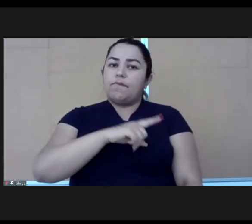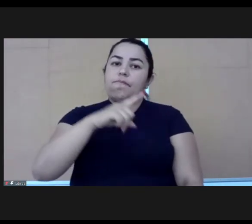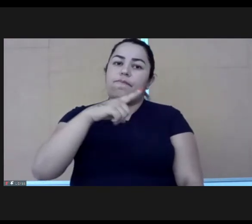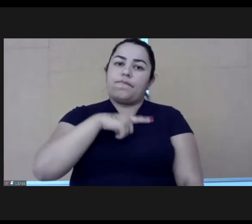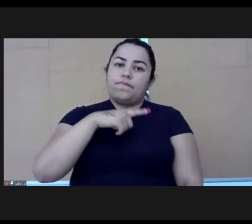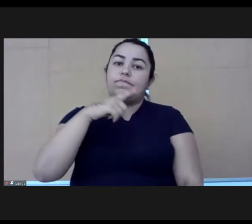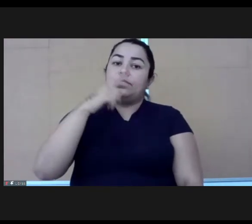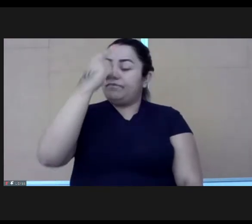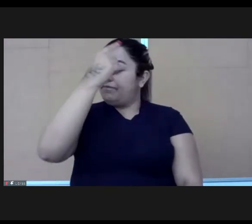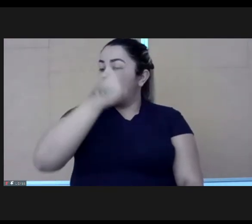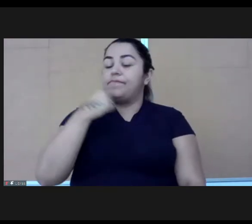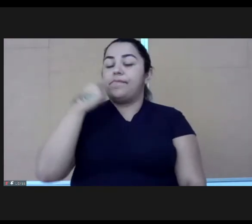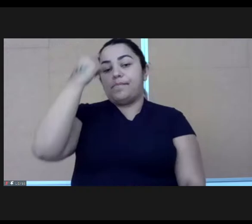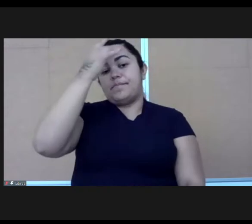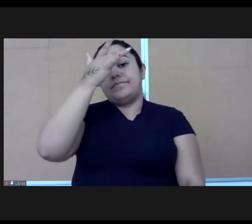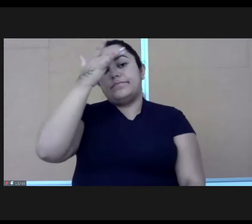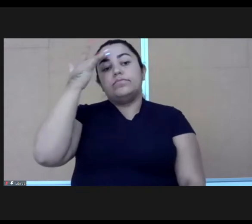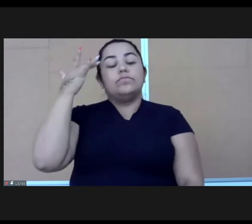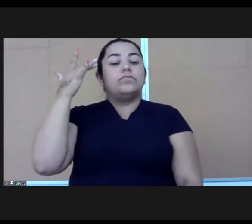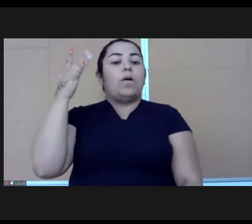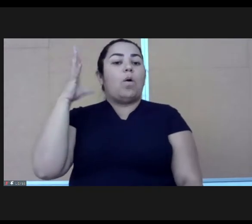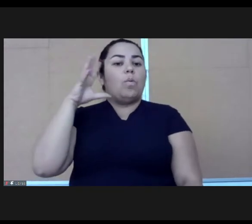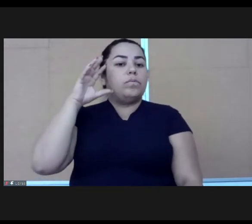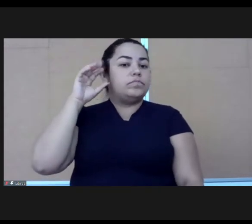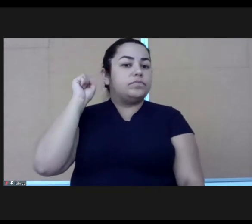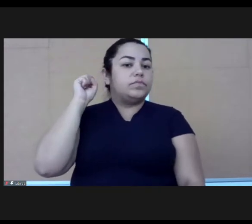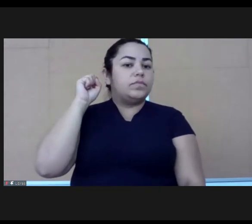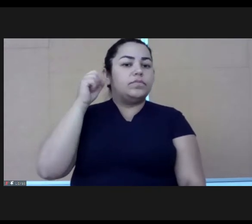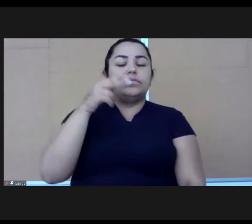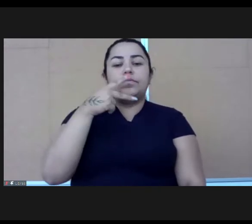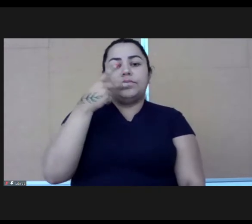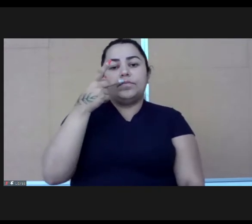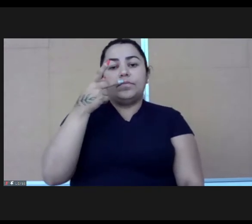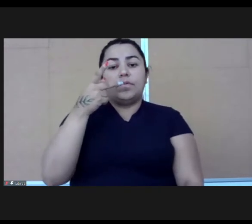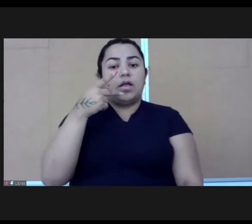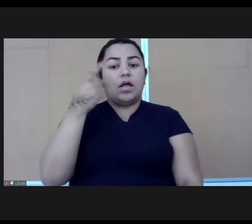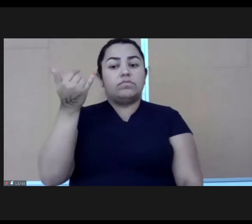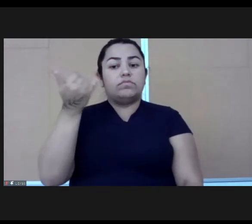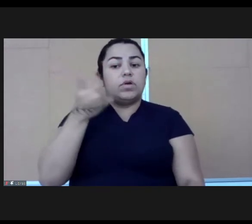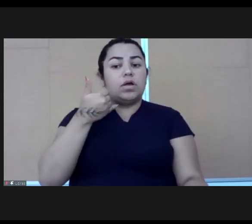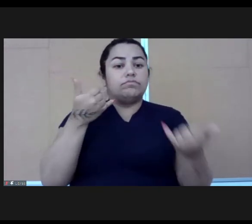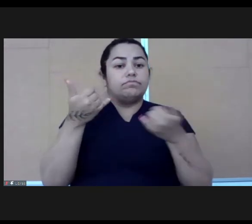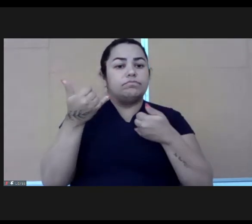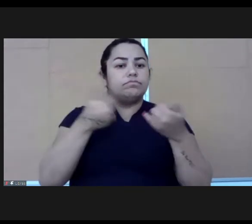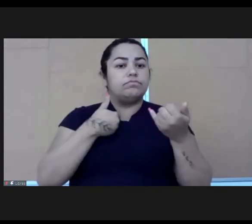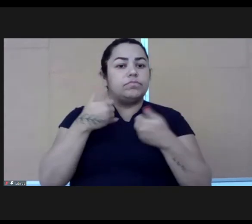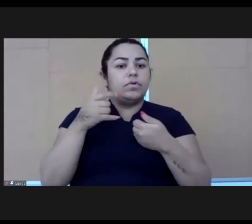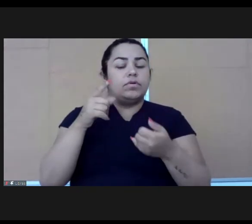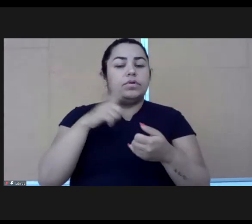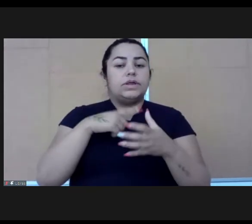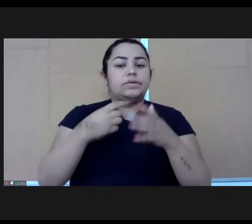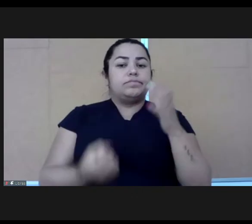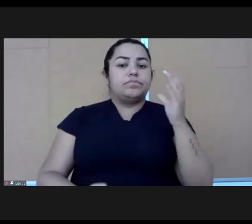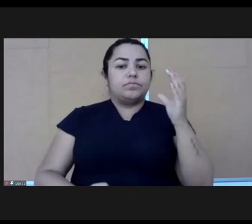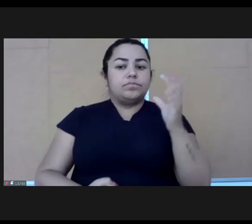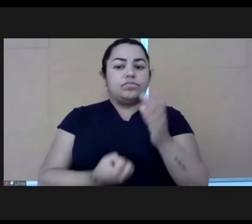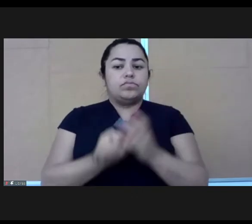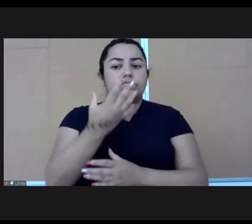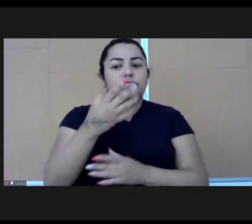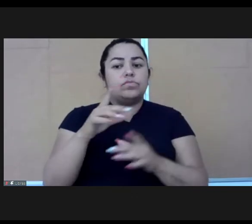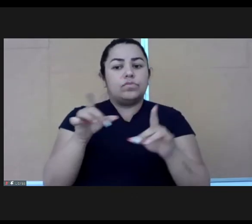to what they are being told and they want to see their leaders and feel that they are part and parcel of the agenda that they are bringing on.